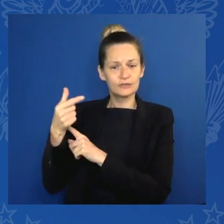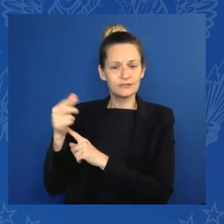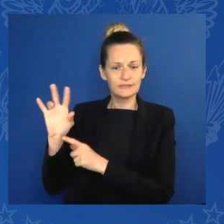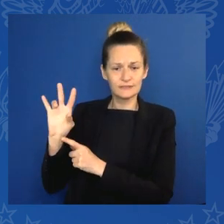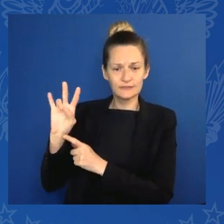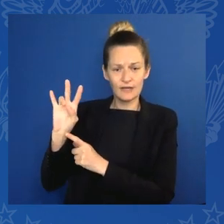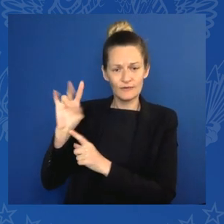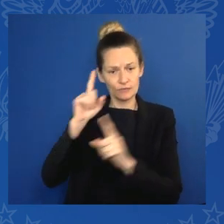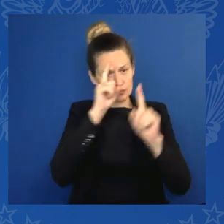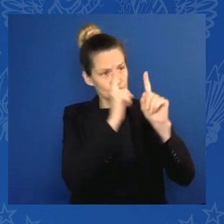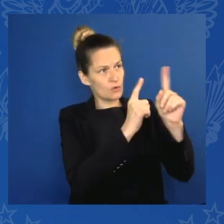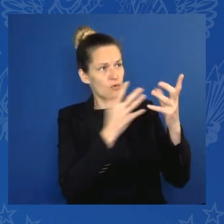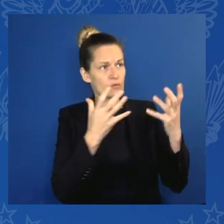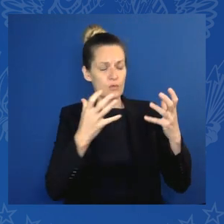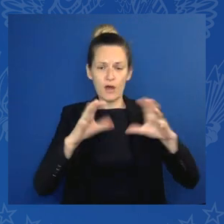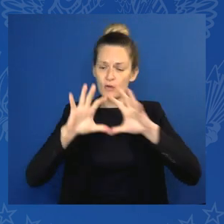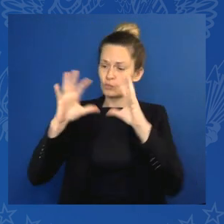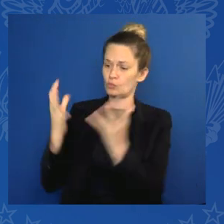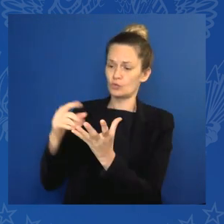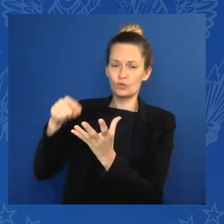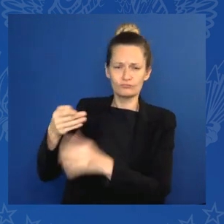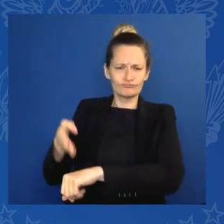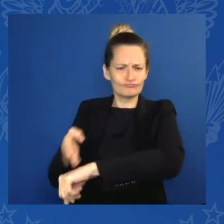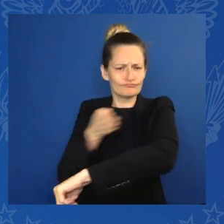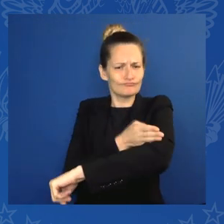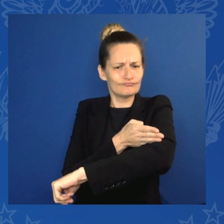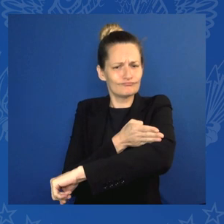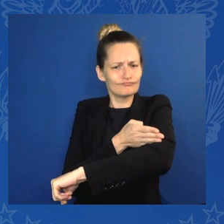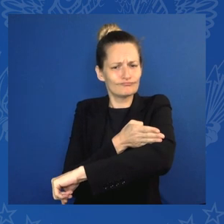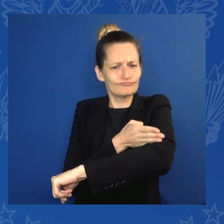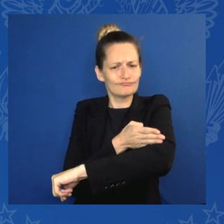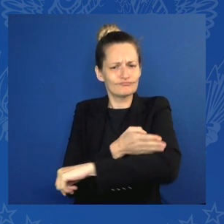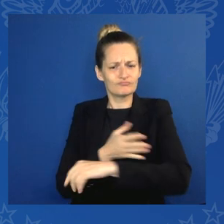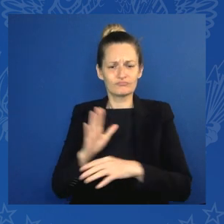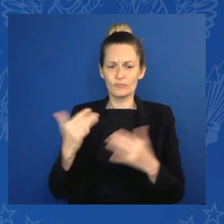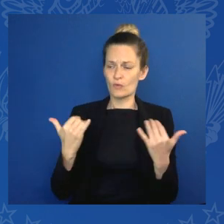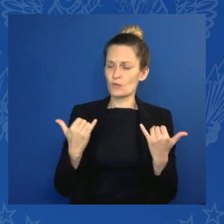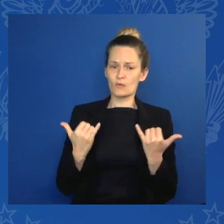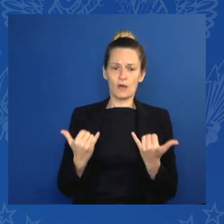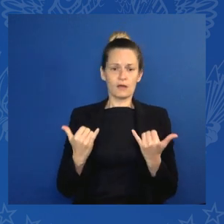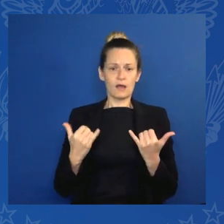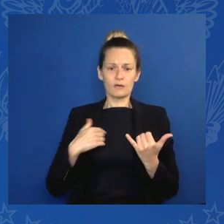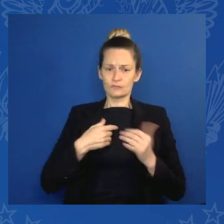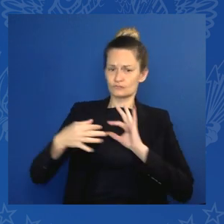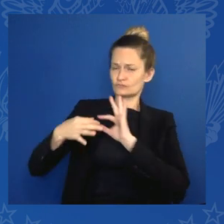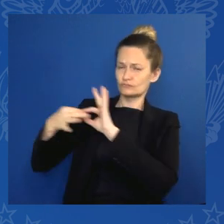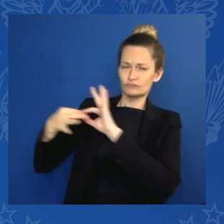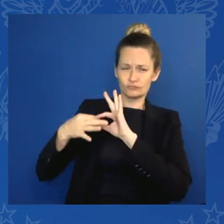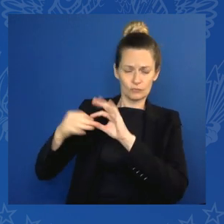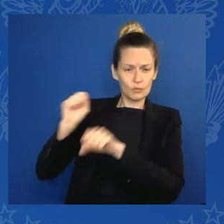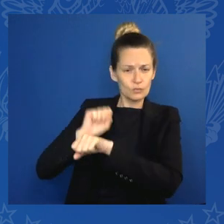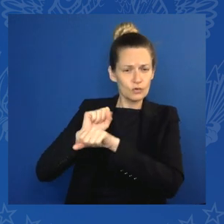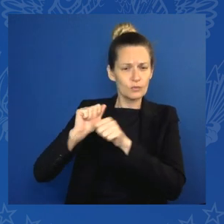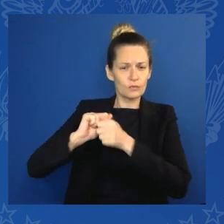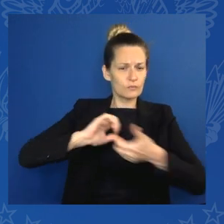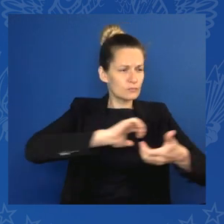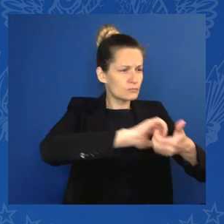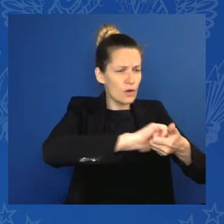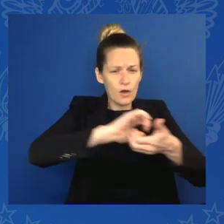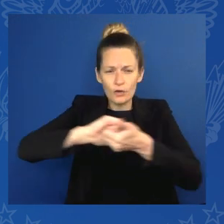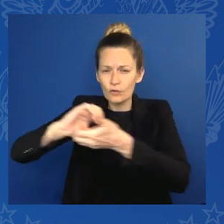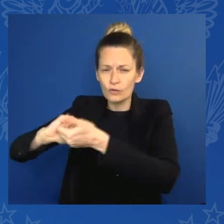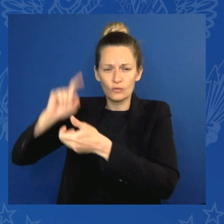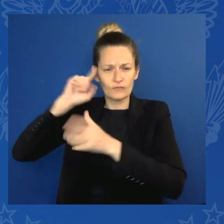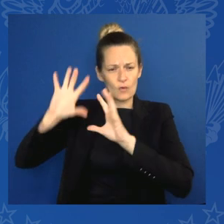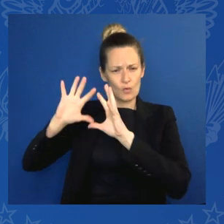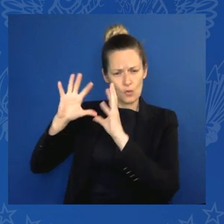we are relaunching our joint work as a partnership for global infrastructure and investment. With our joint G7